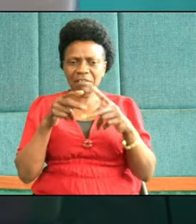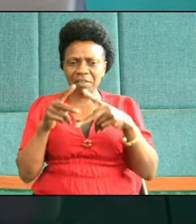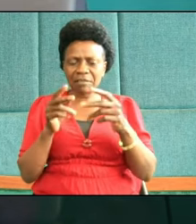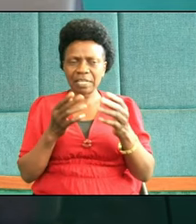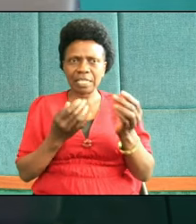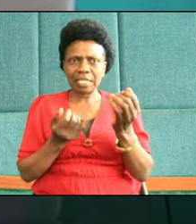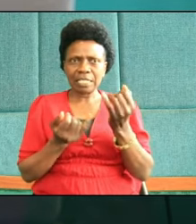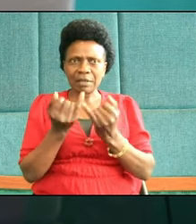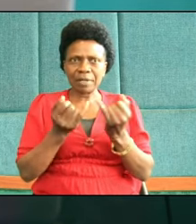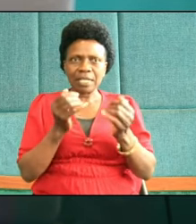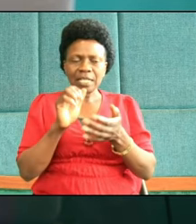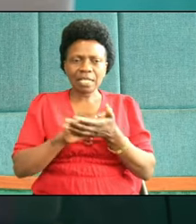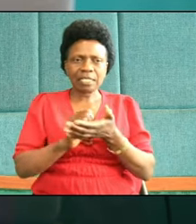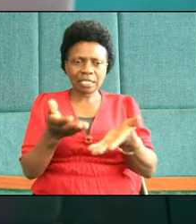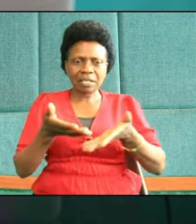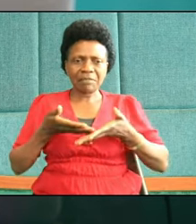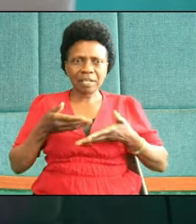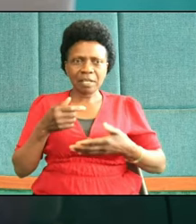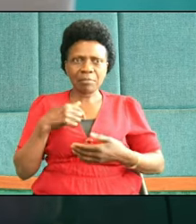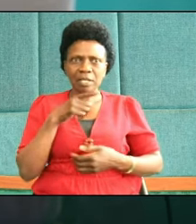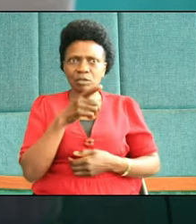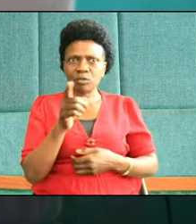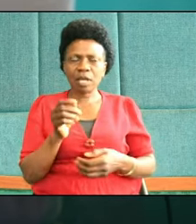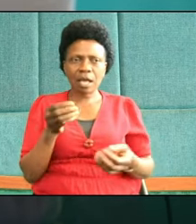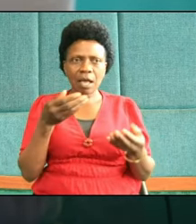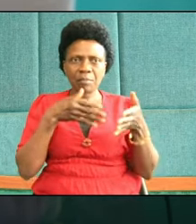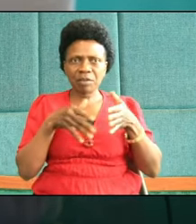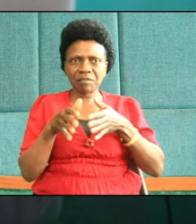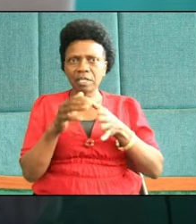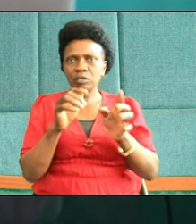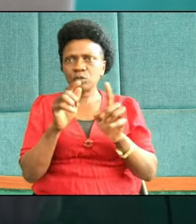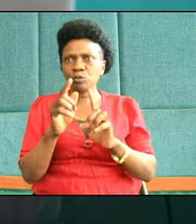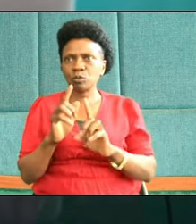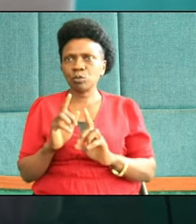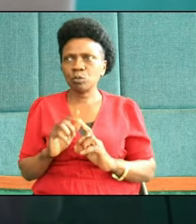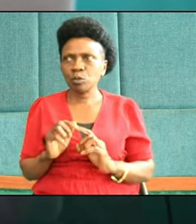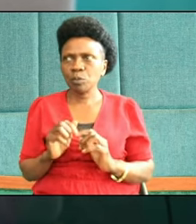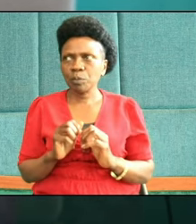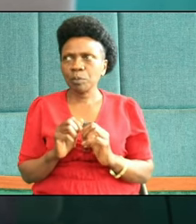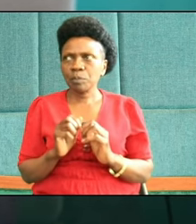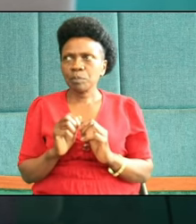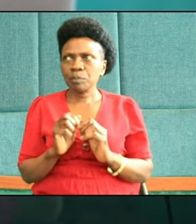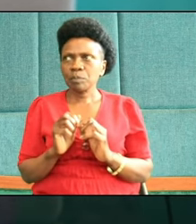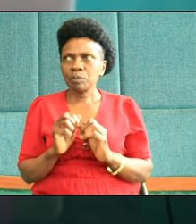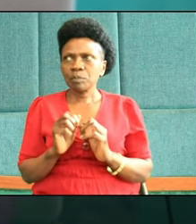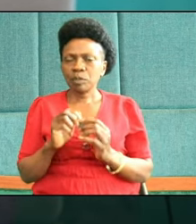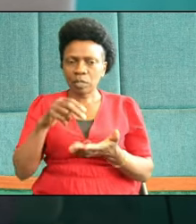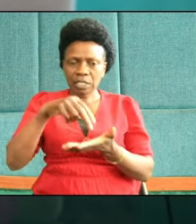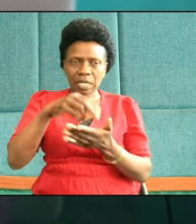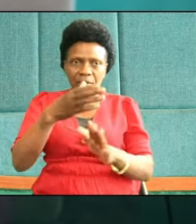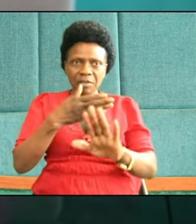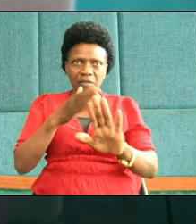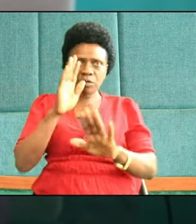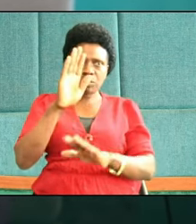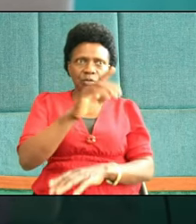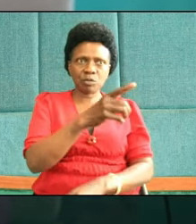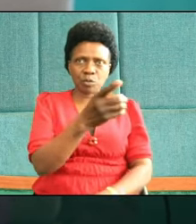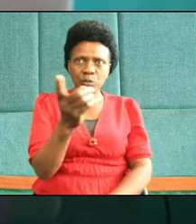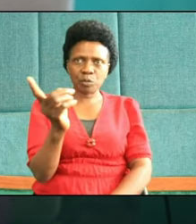he has given me a privilege that I would even stand before you